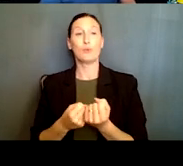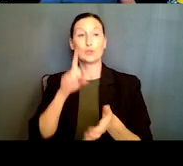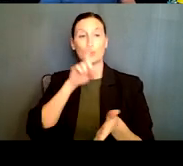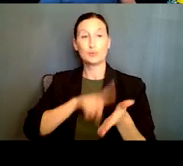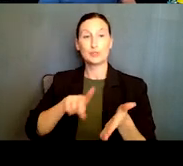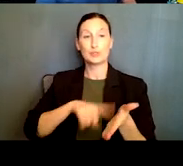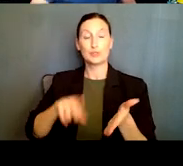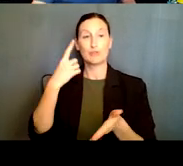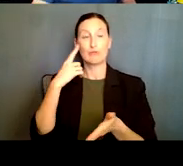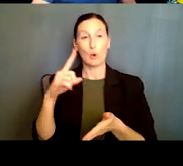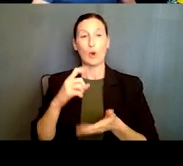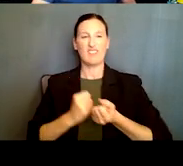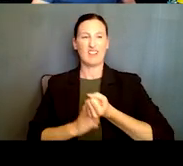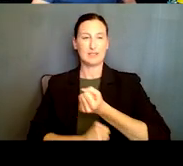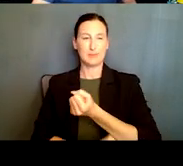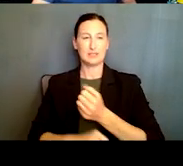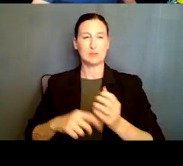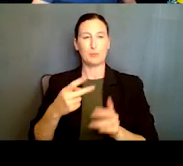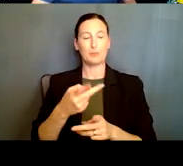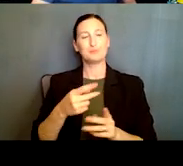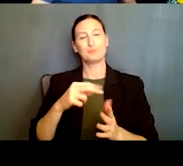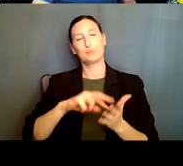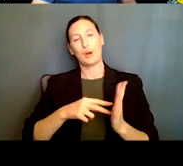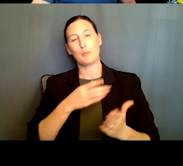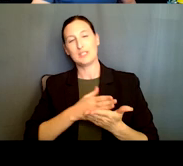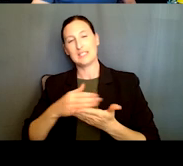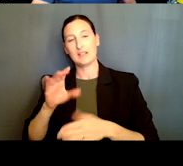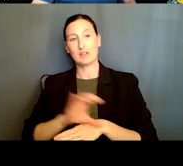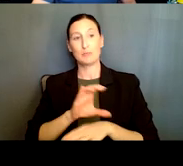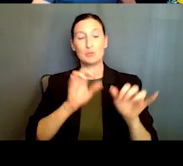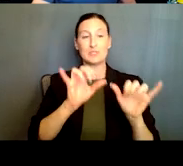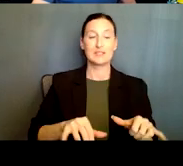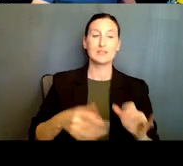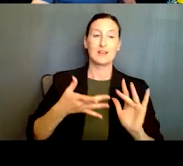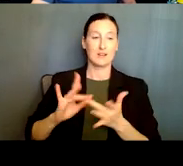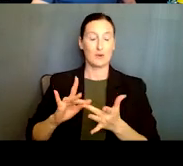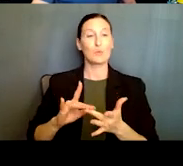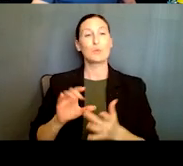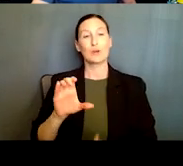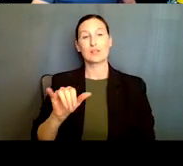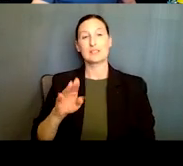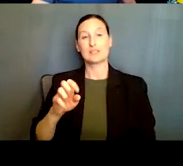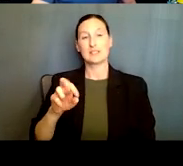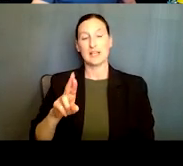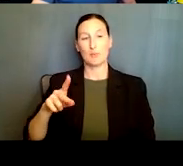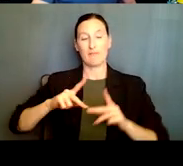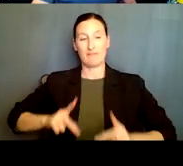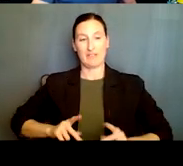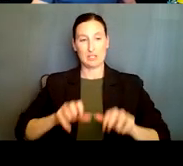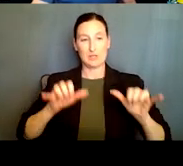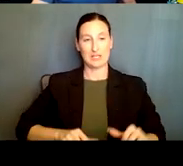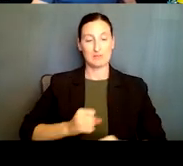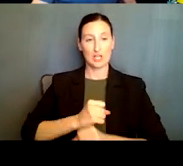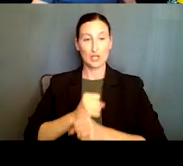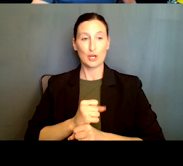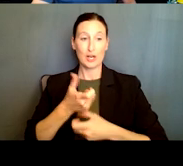fundamental properties of computer systems and networks, cyber physical systems, secure and trustworthy cyberspace, and